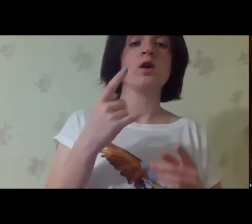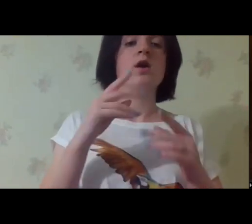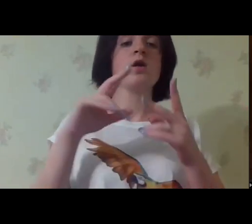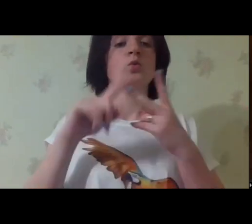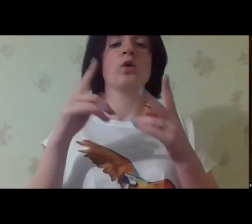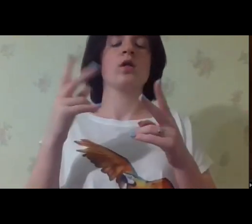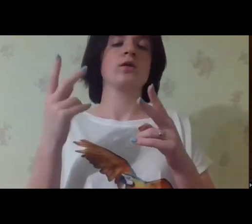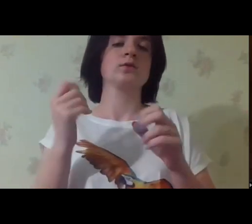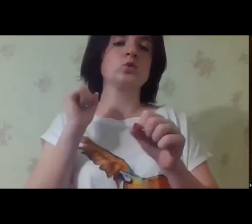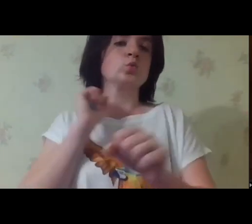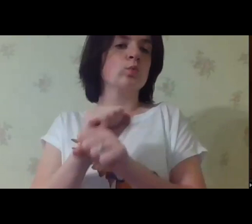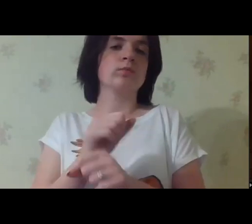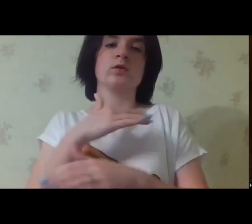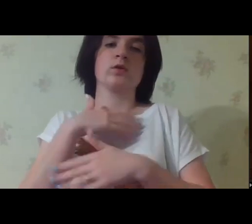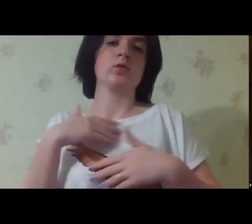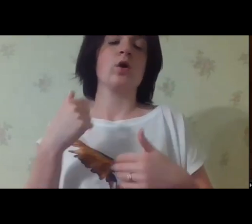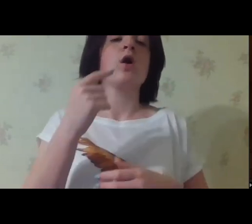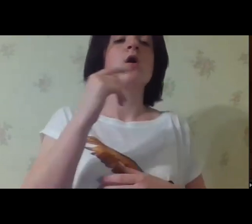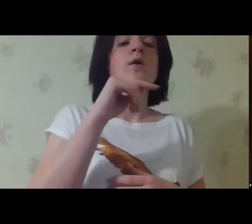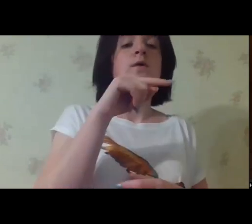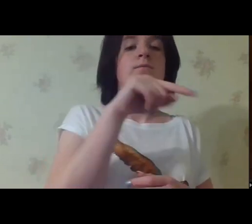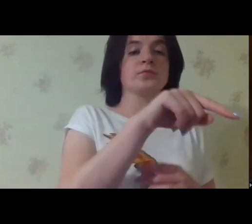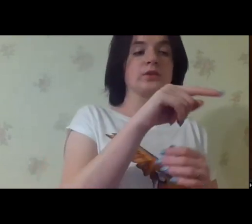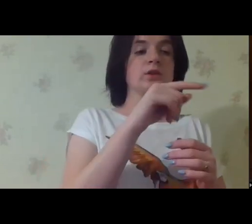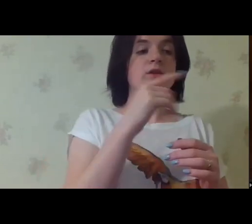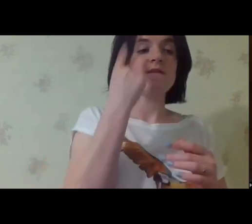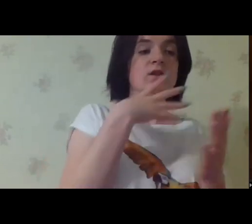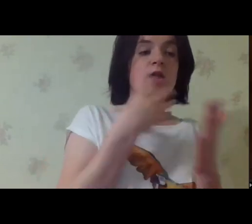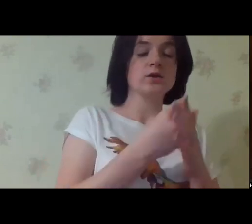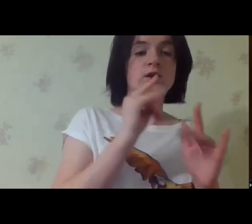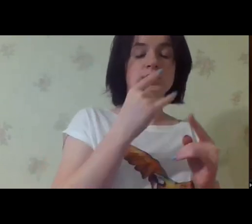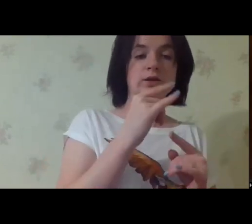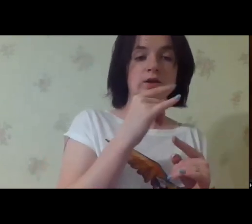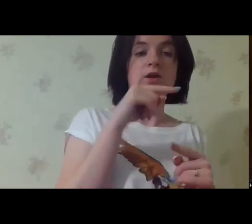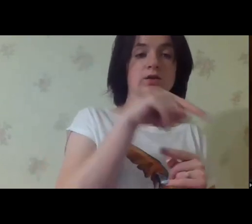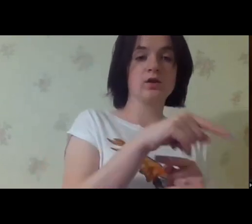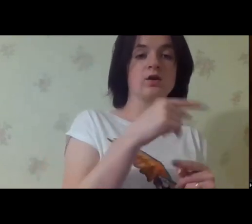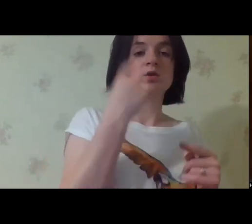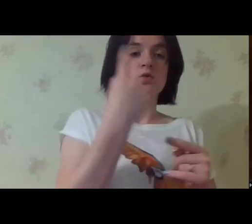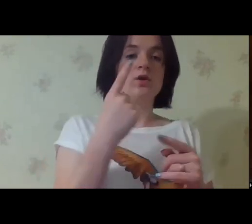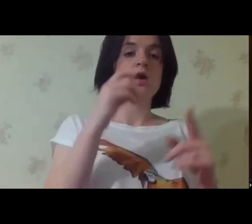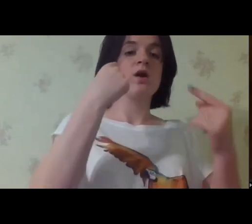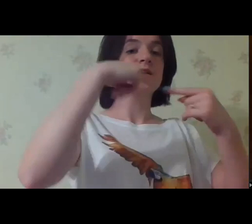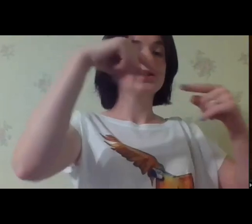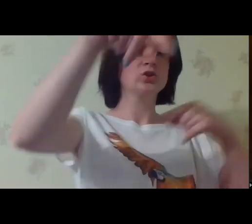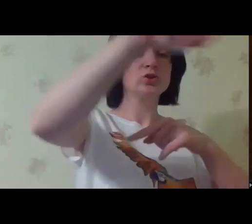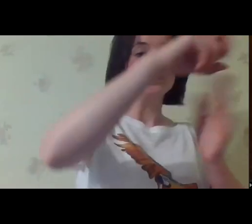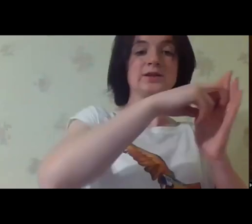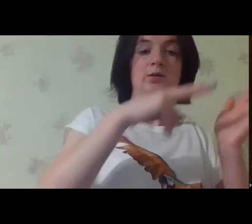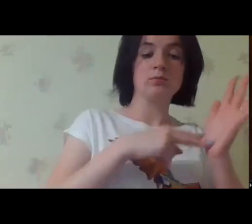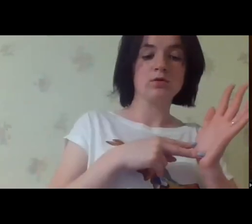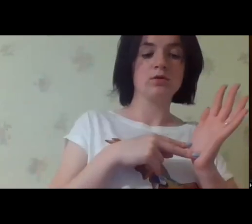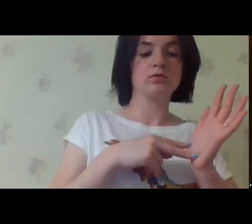not going to stop on that, because my child is one child out of 17,000, and other 16,999